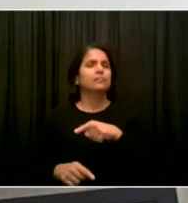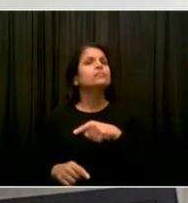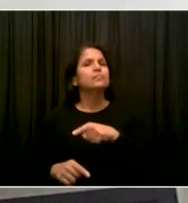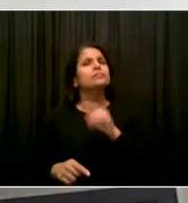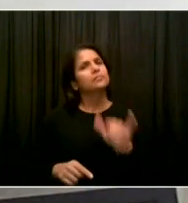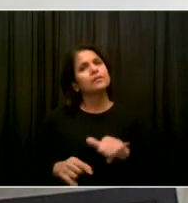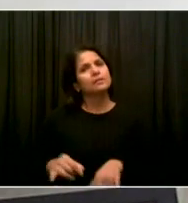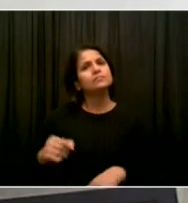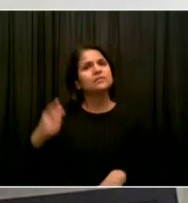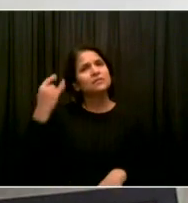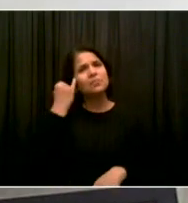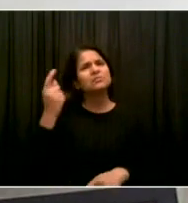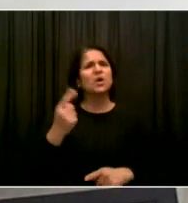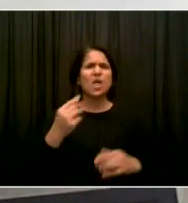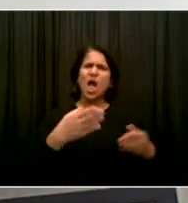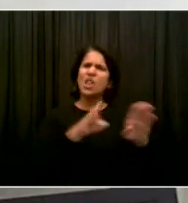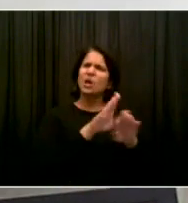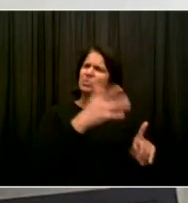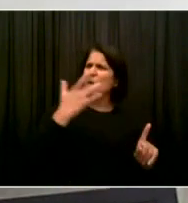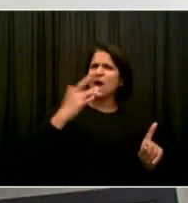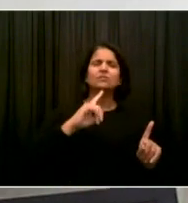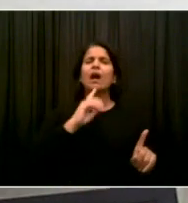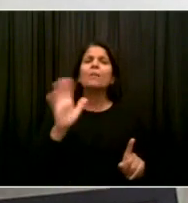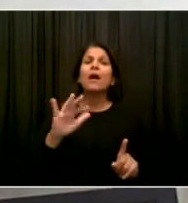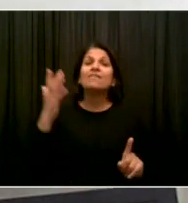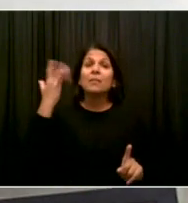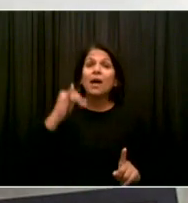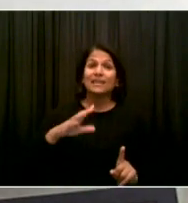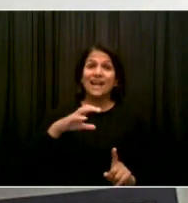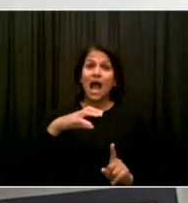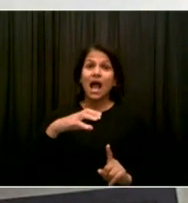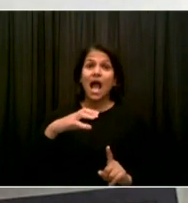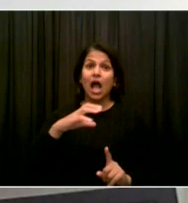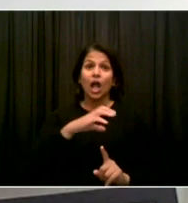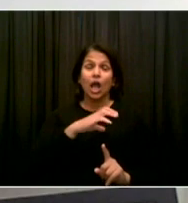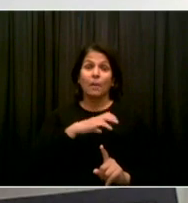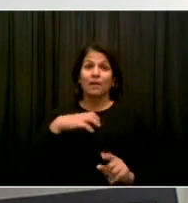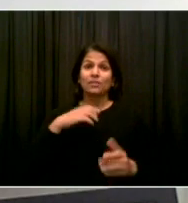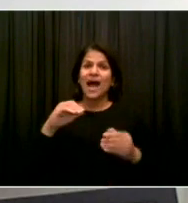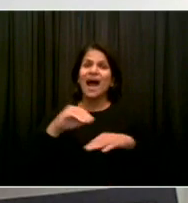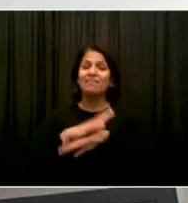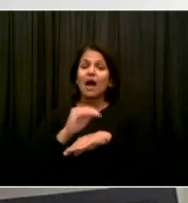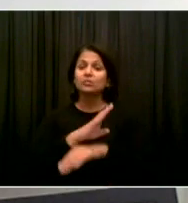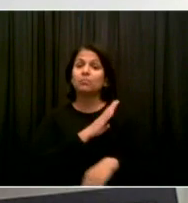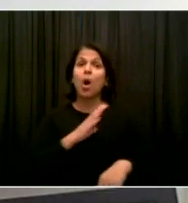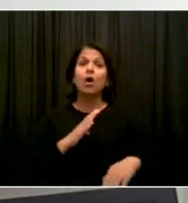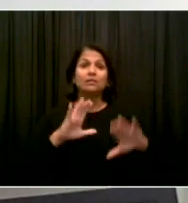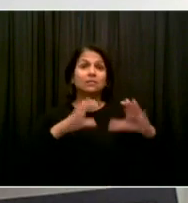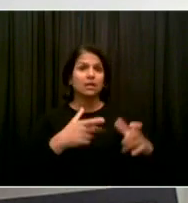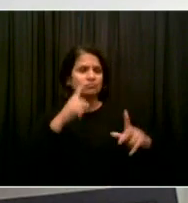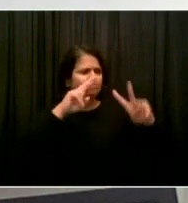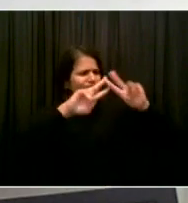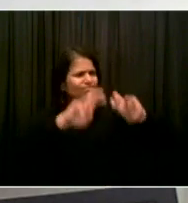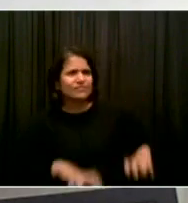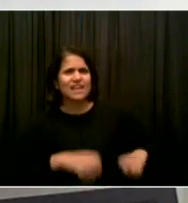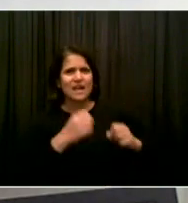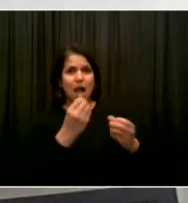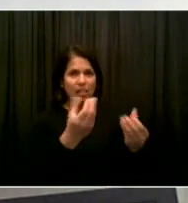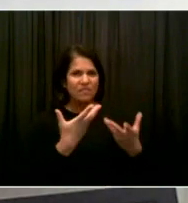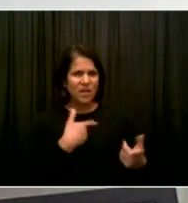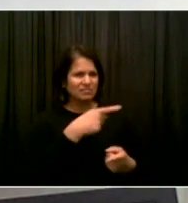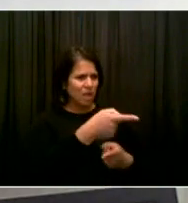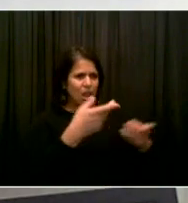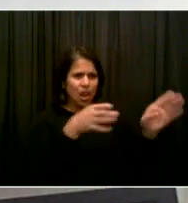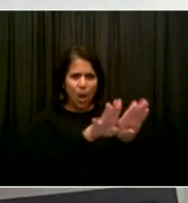you're going to reach more people if you move from here to there. So we constantly are moving them to try to reach New